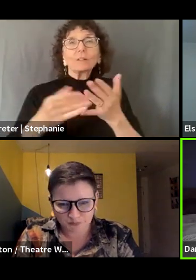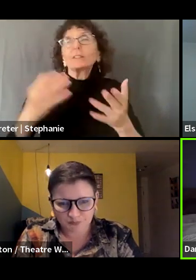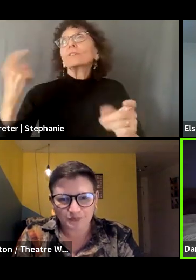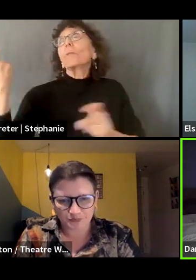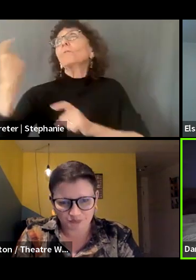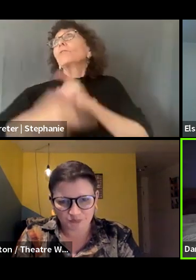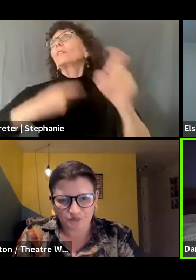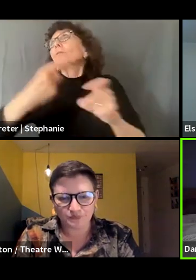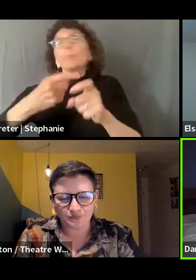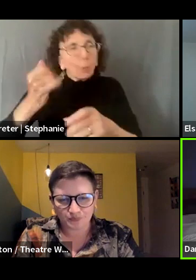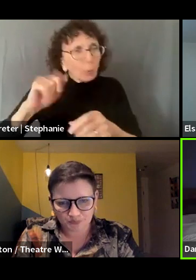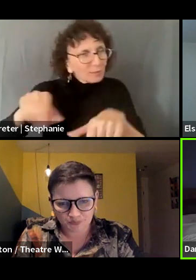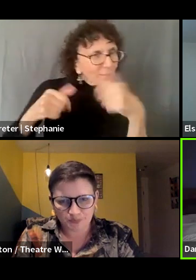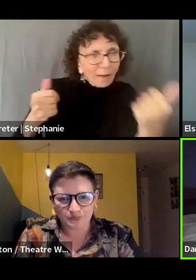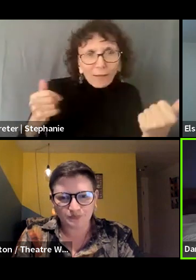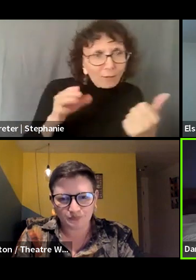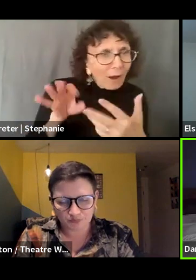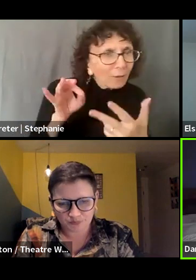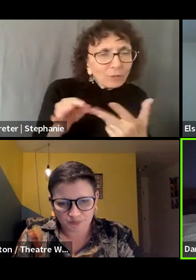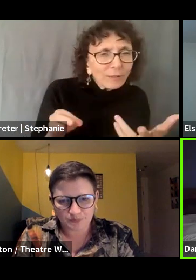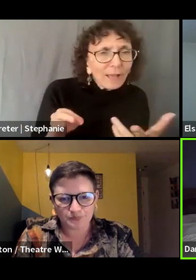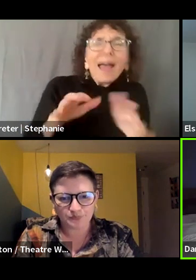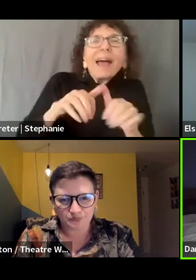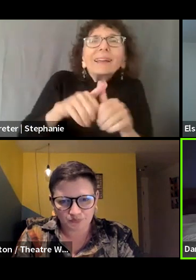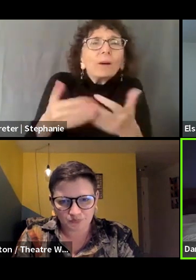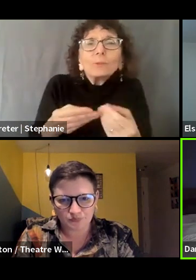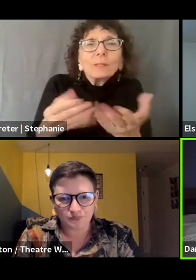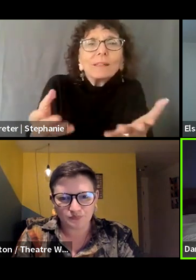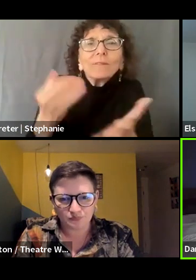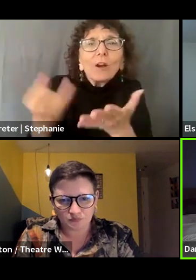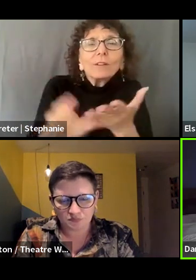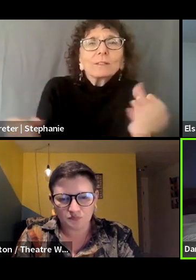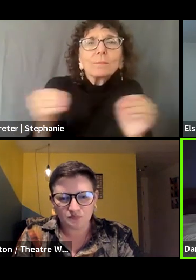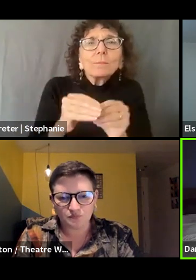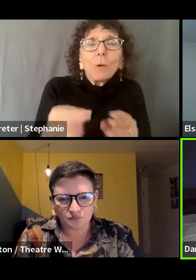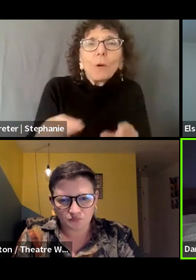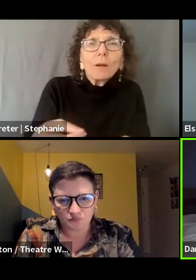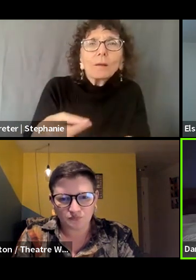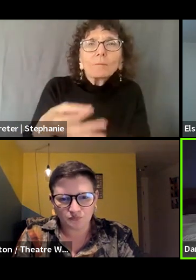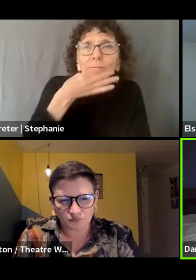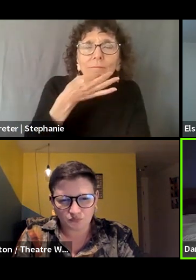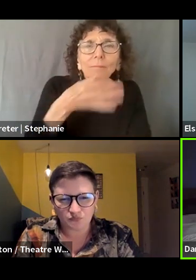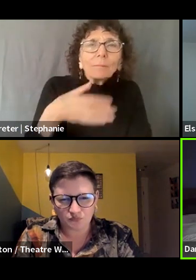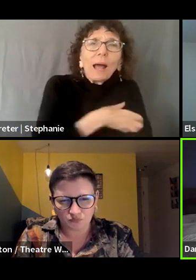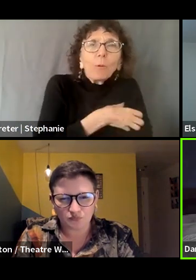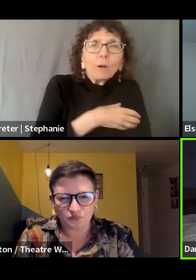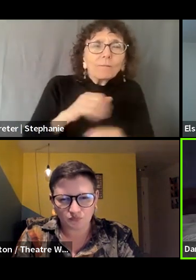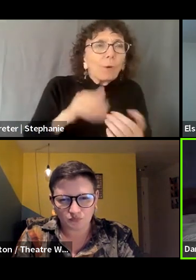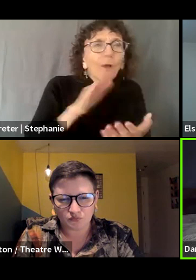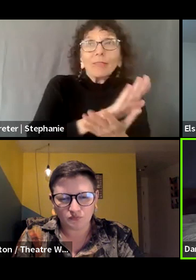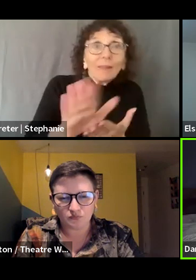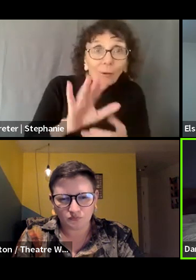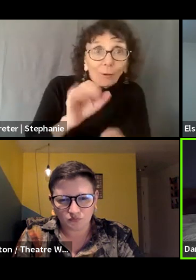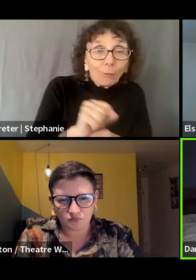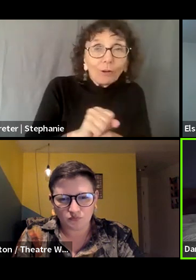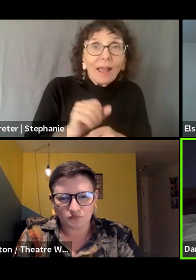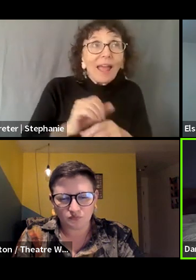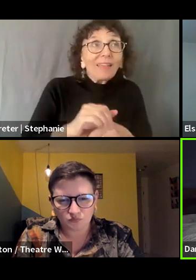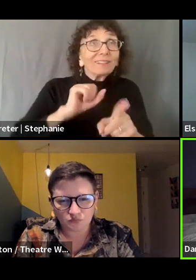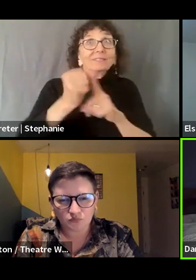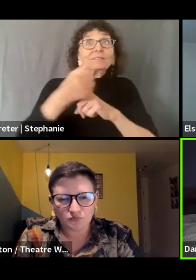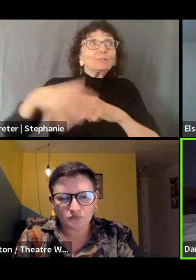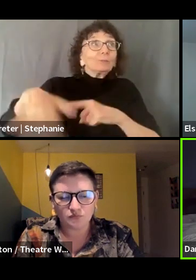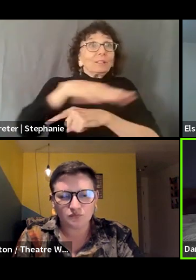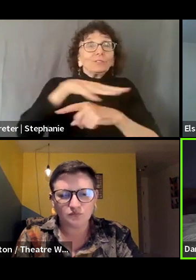and how do we just give artists more say in, in the work and their working conditions itself? And so we kind of do a few different things as